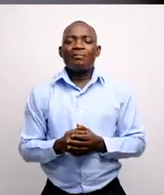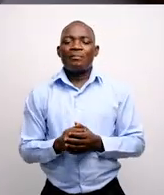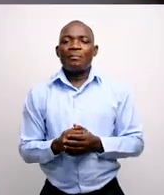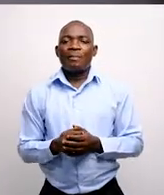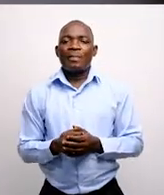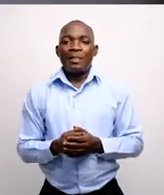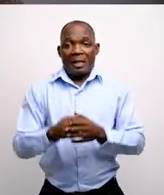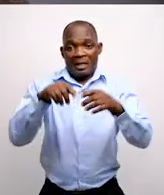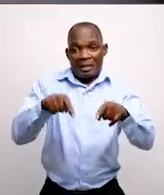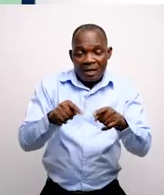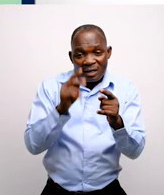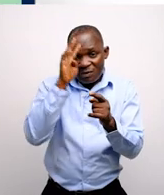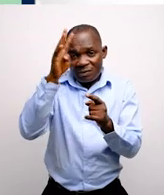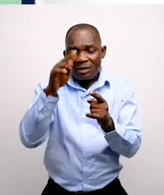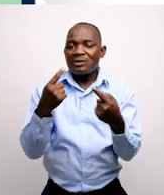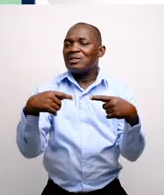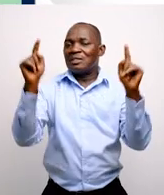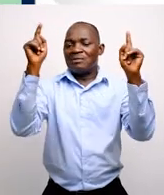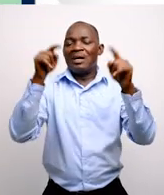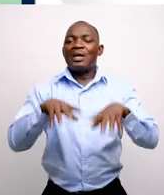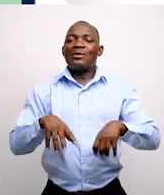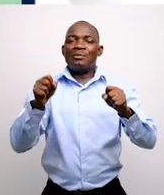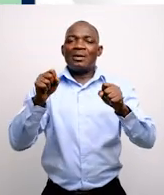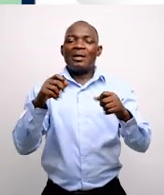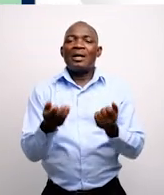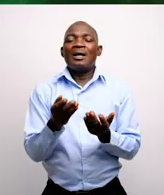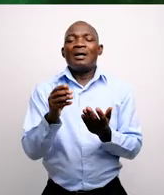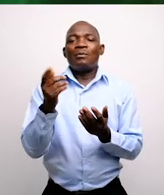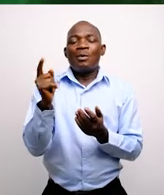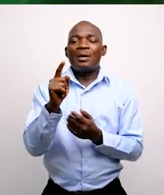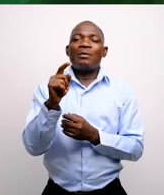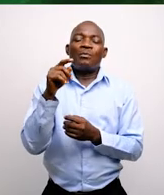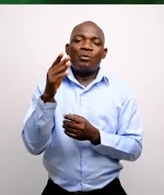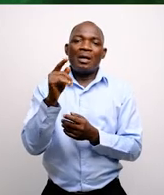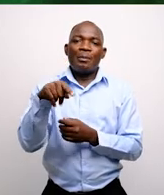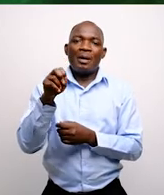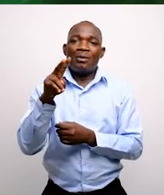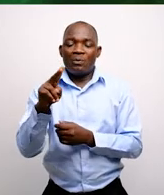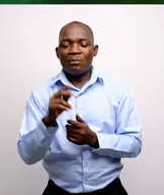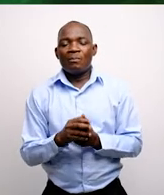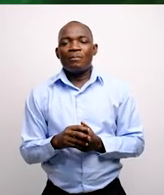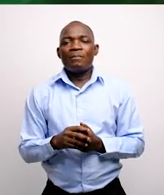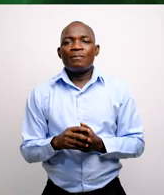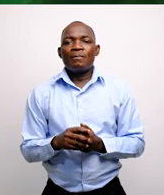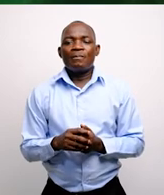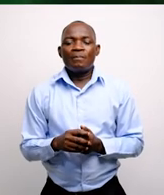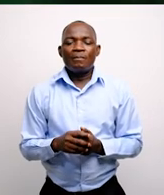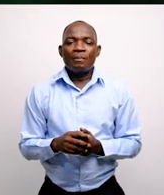degraded lands. This innovation was successfully adopted in Amazon Forest, Peru.